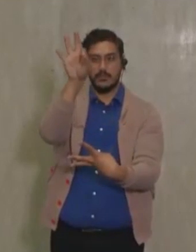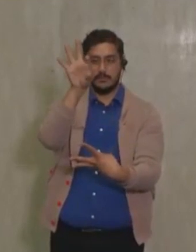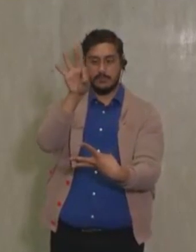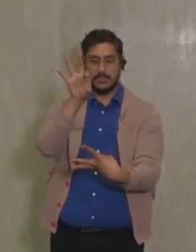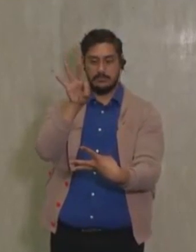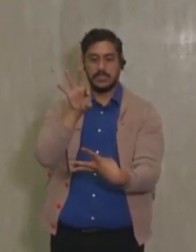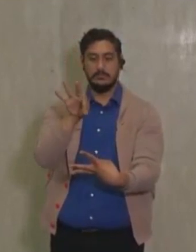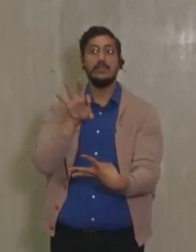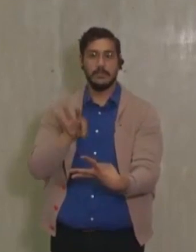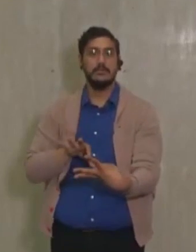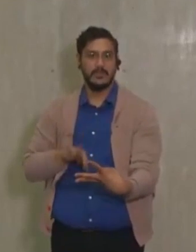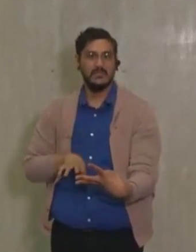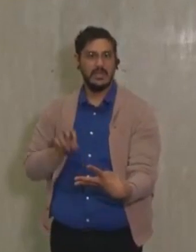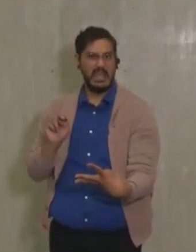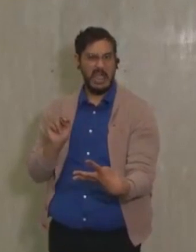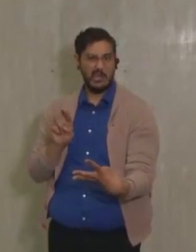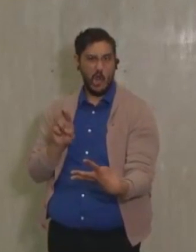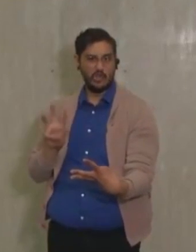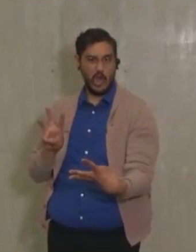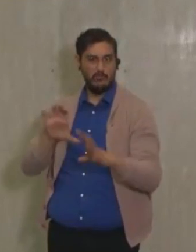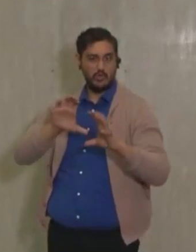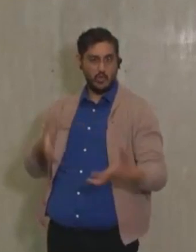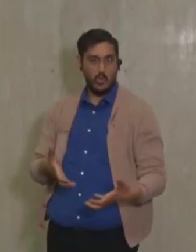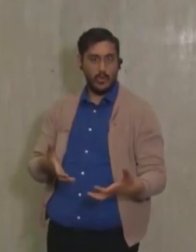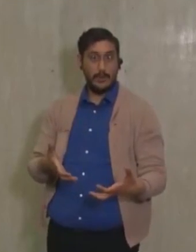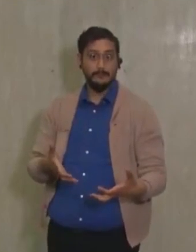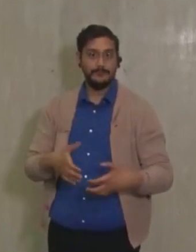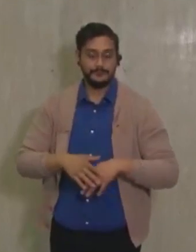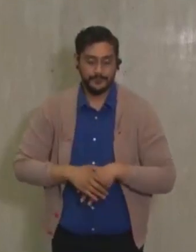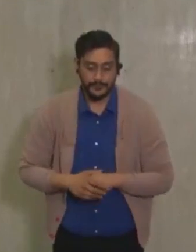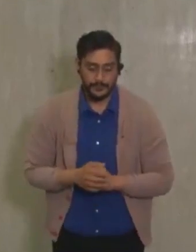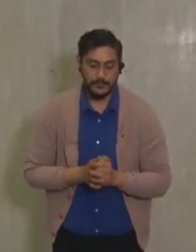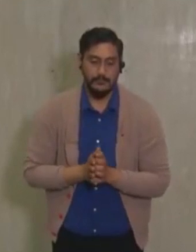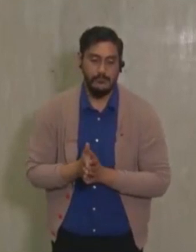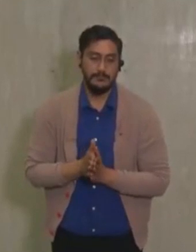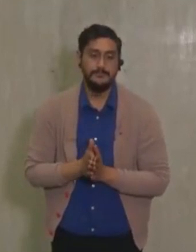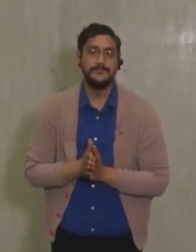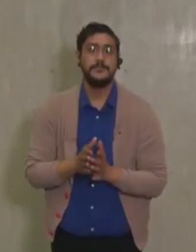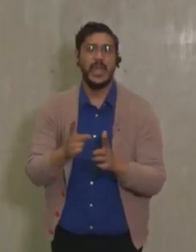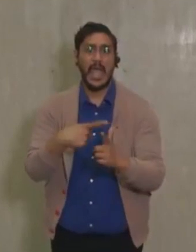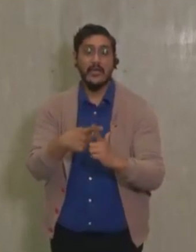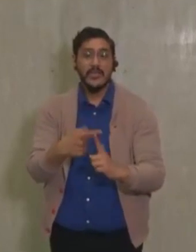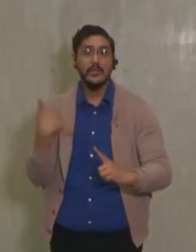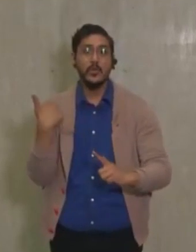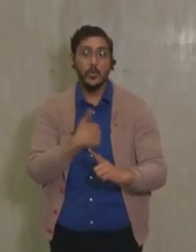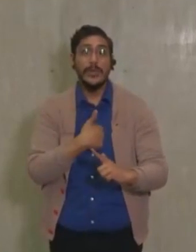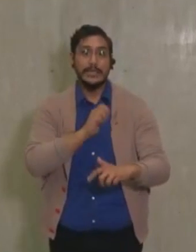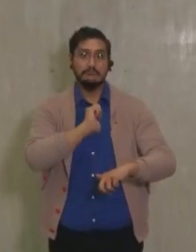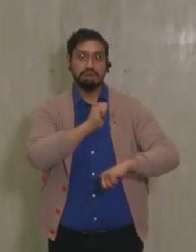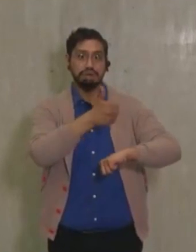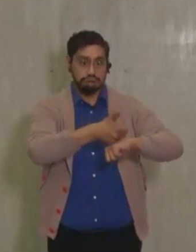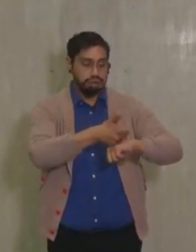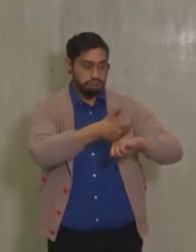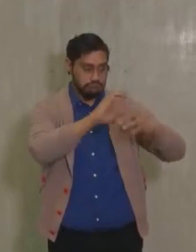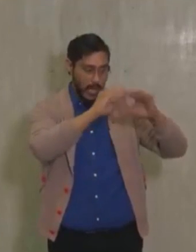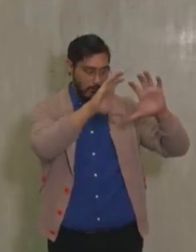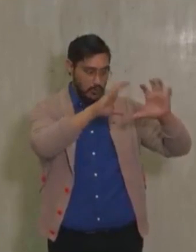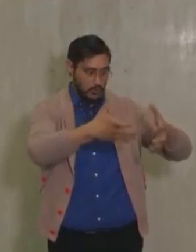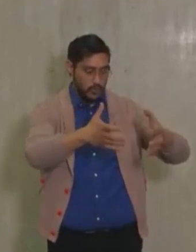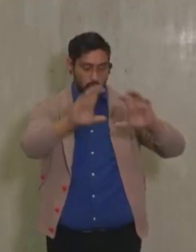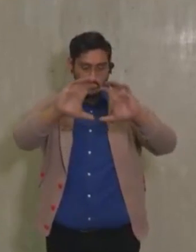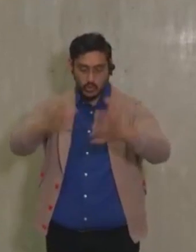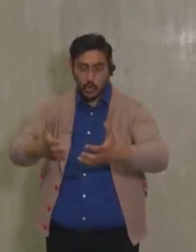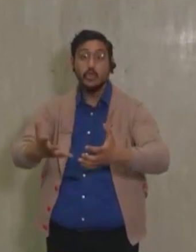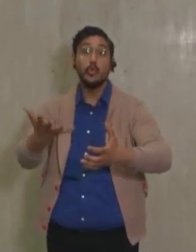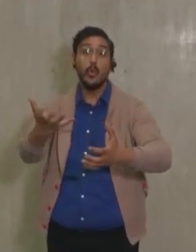LRW. And then we set quotas based on the demographic distribution of LA County. So we wanted